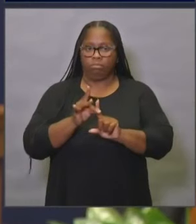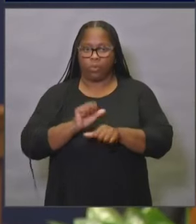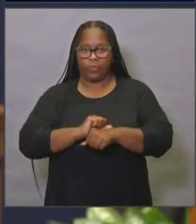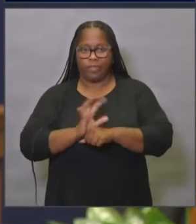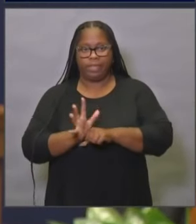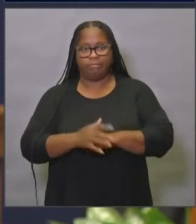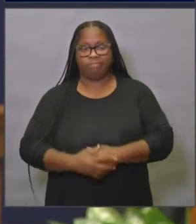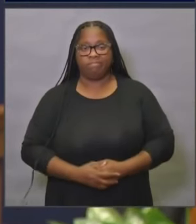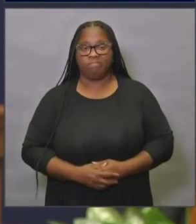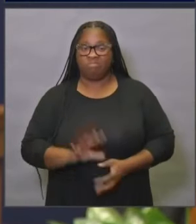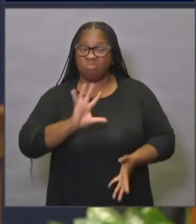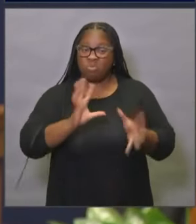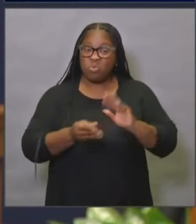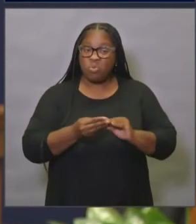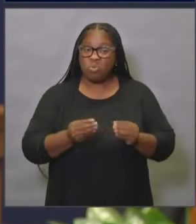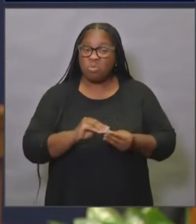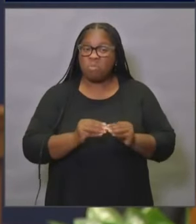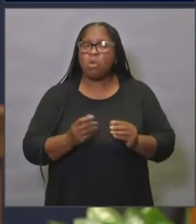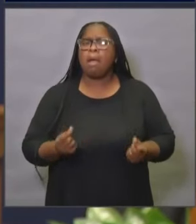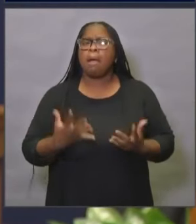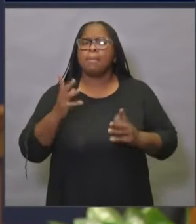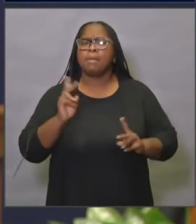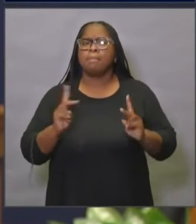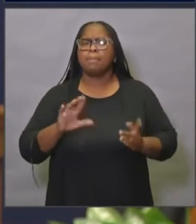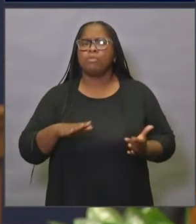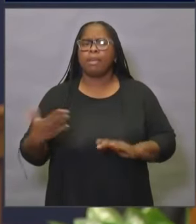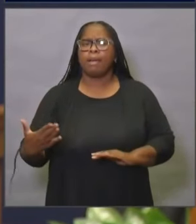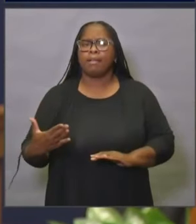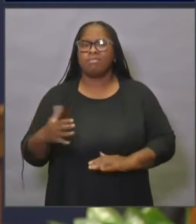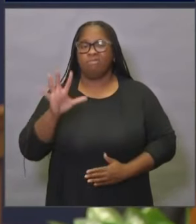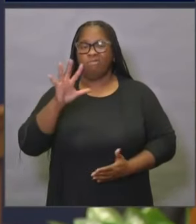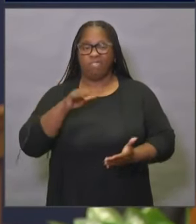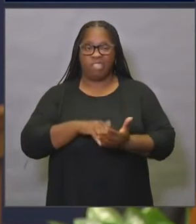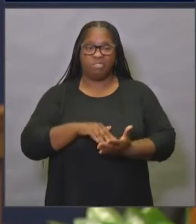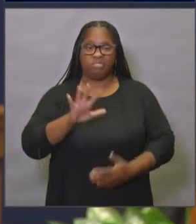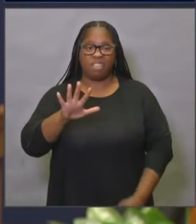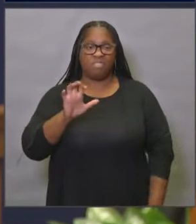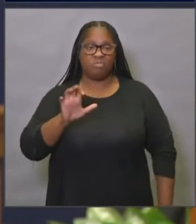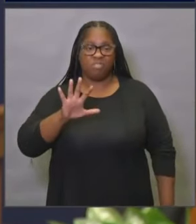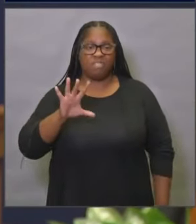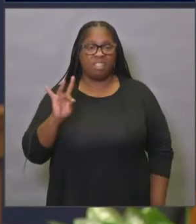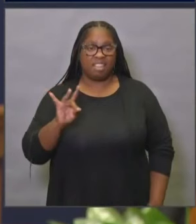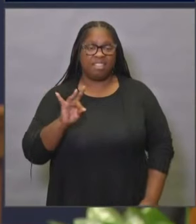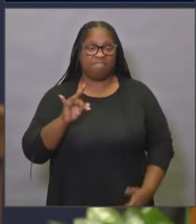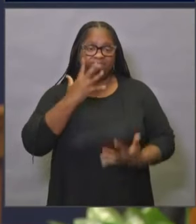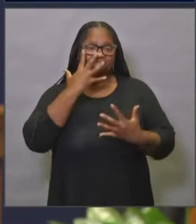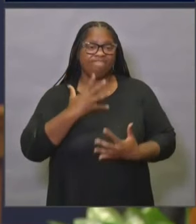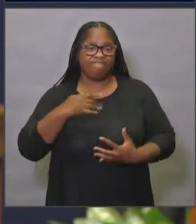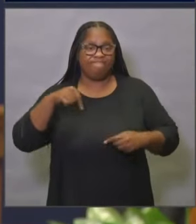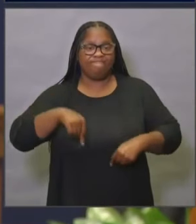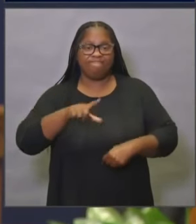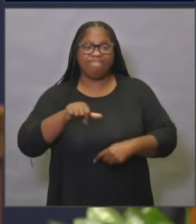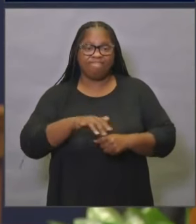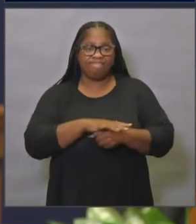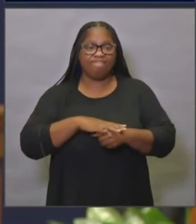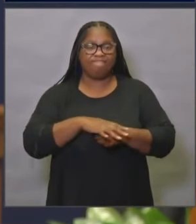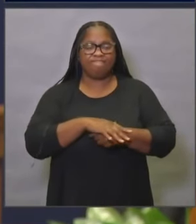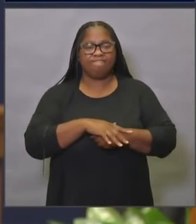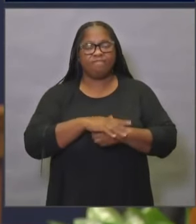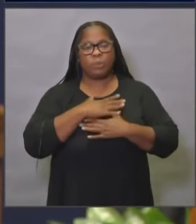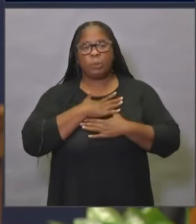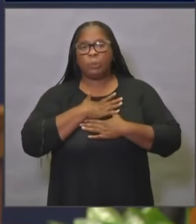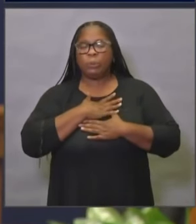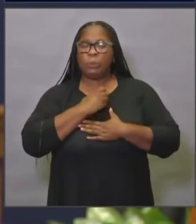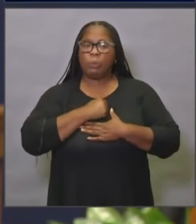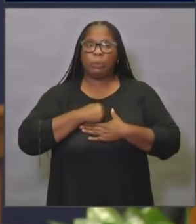unfortunately brings our total number of deaths to 5,558 in Los Angeles County. Our deepest sympathies